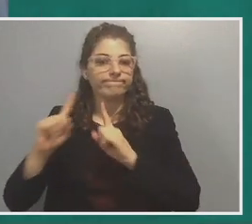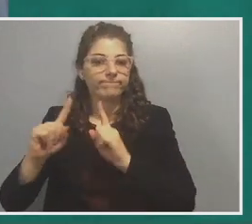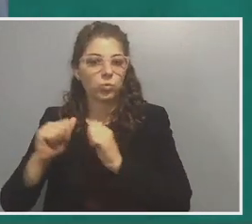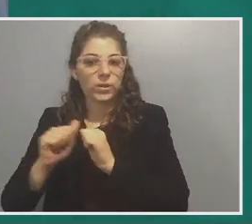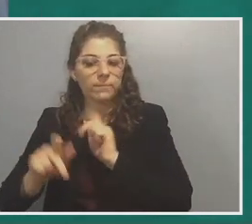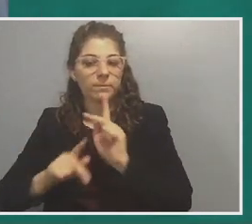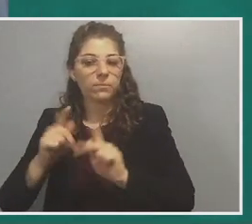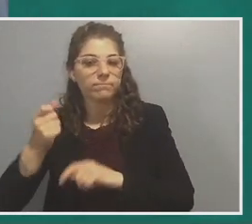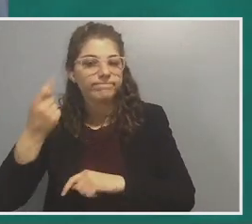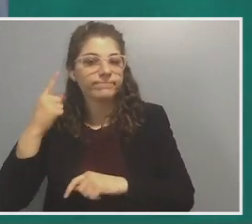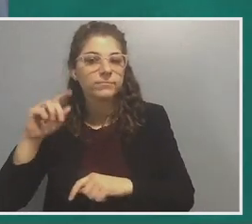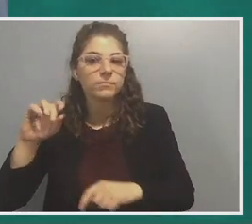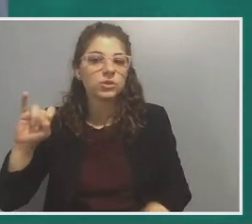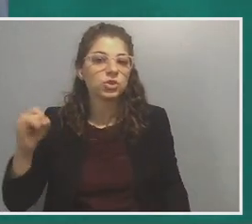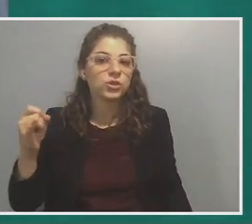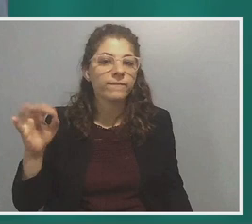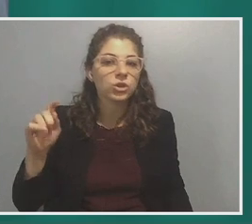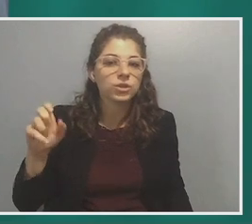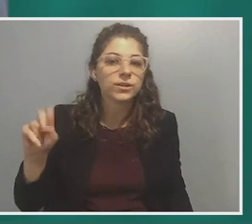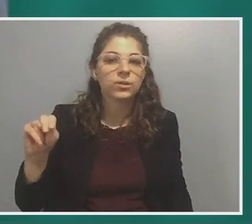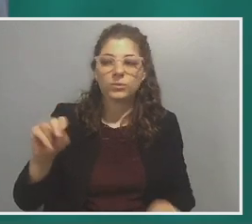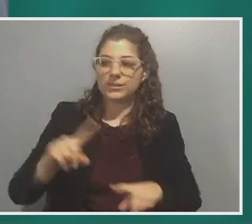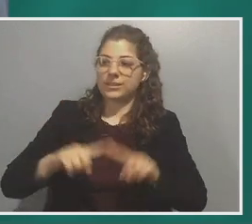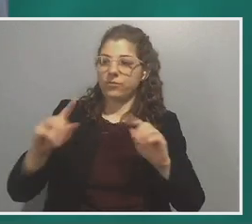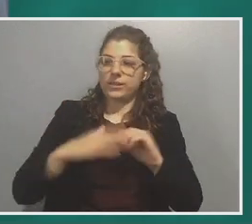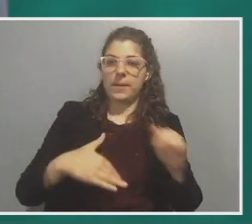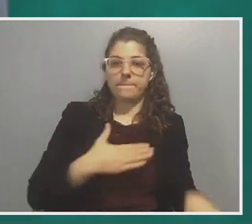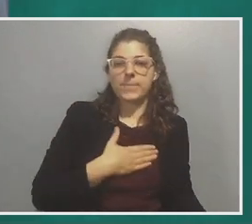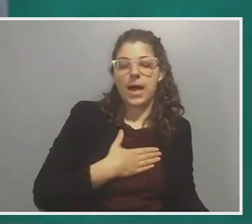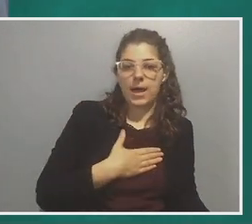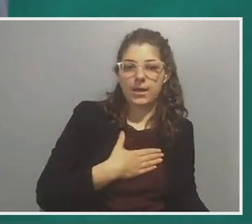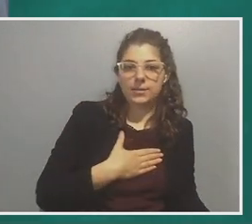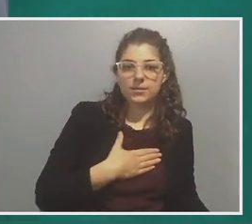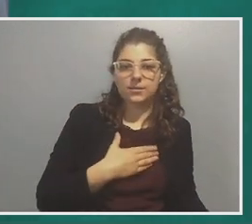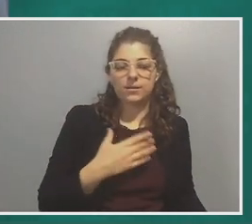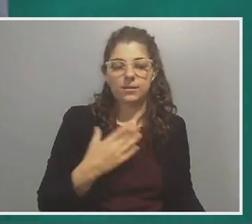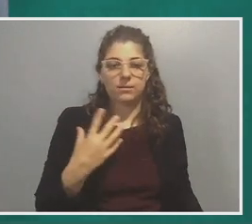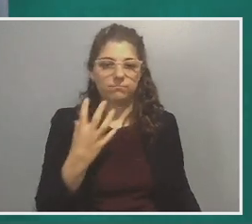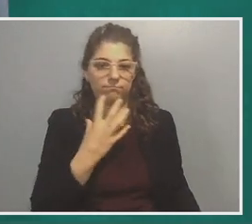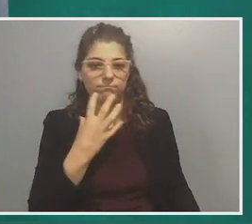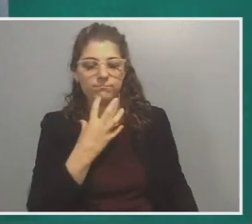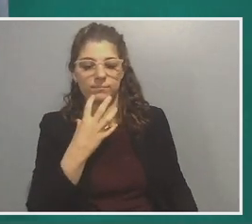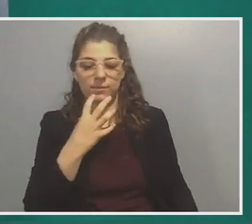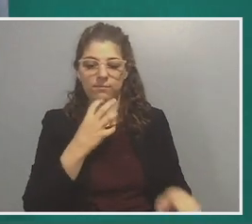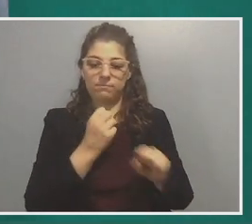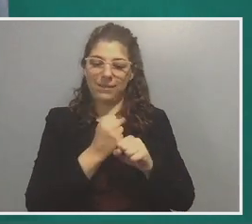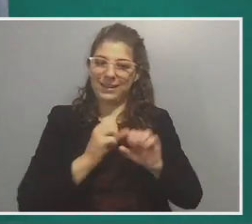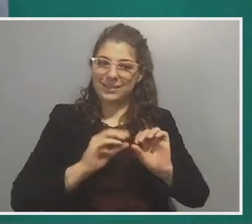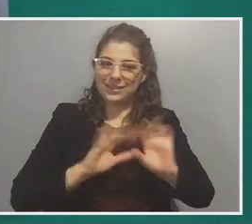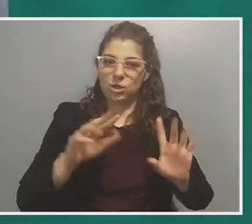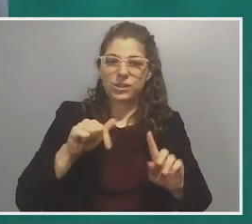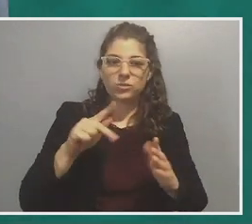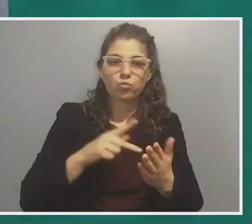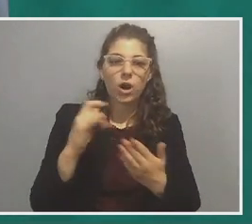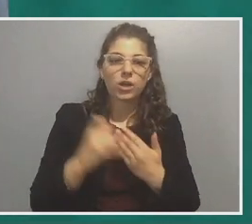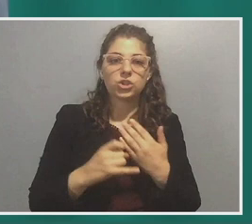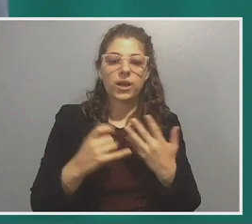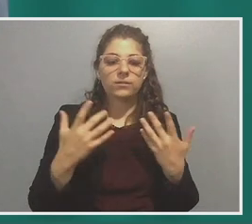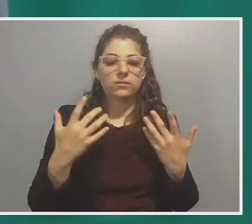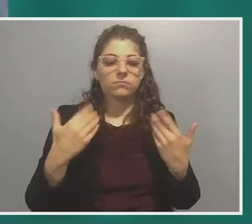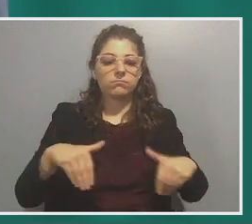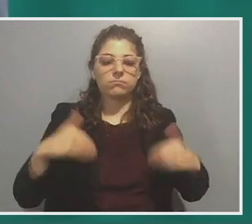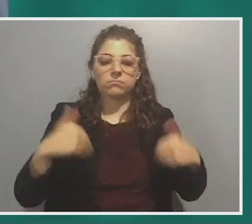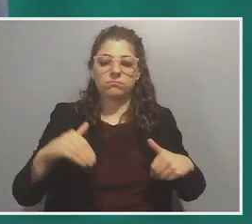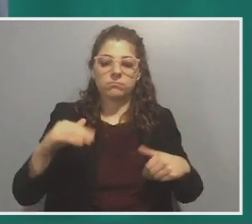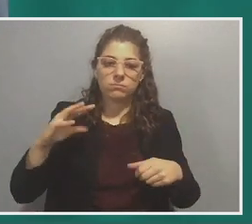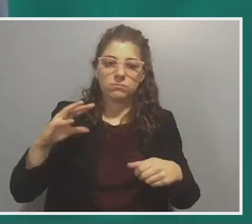of Jefferson was fundamentally different than my own. Um, it, it made clear to me that this project necessitated other voices. It